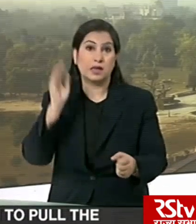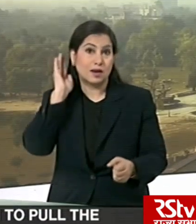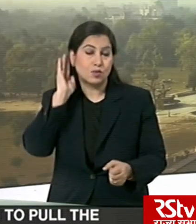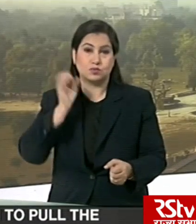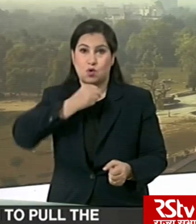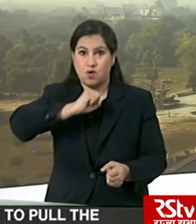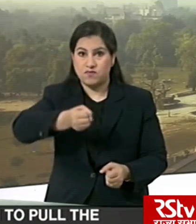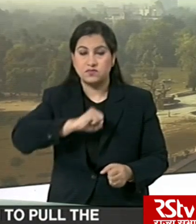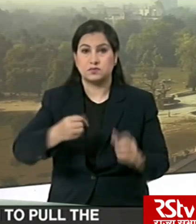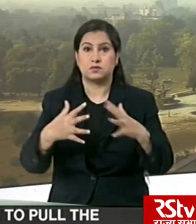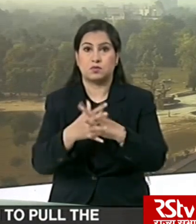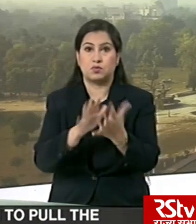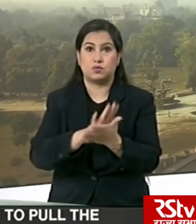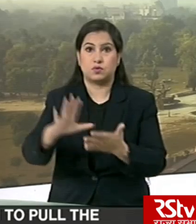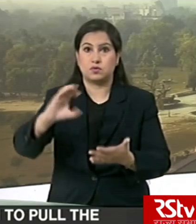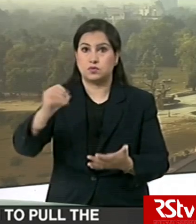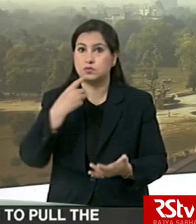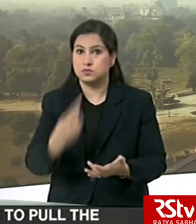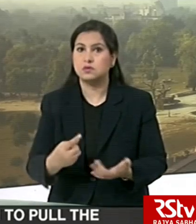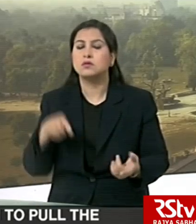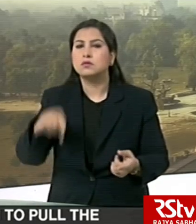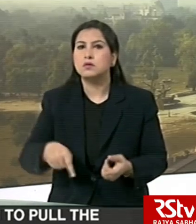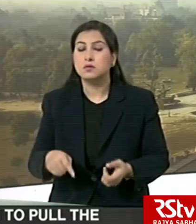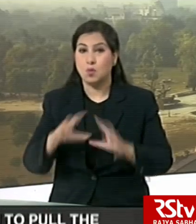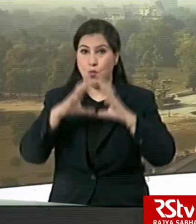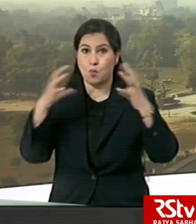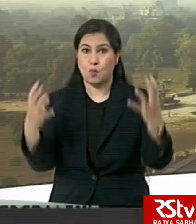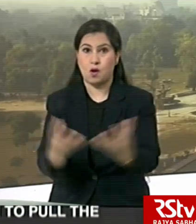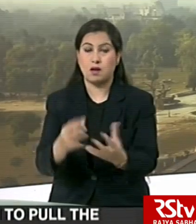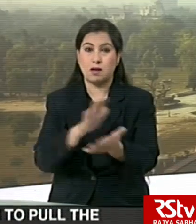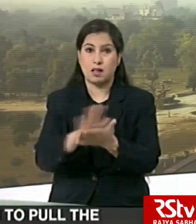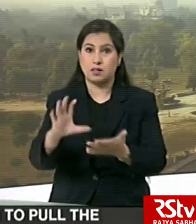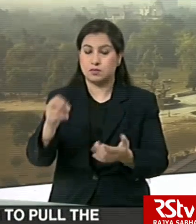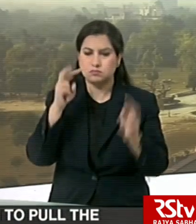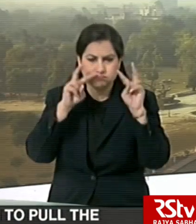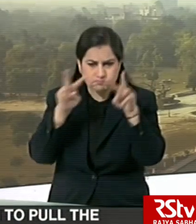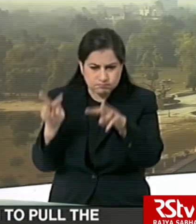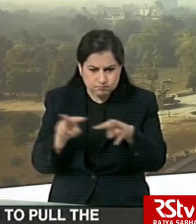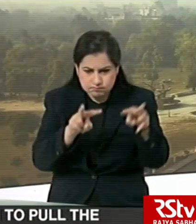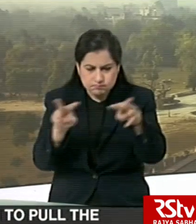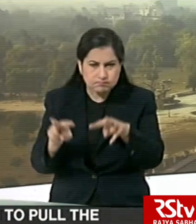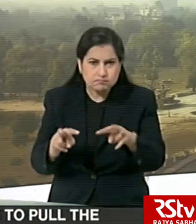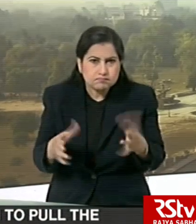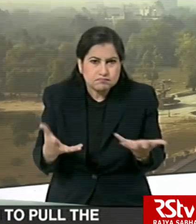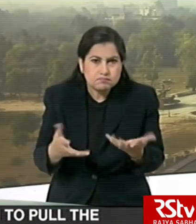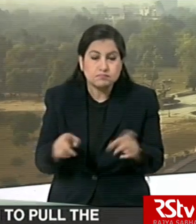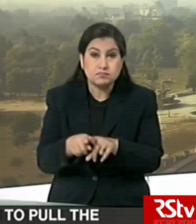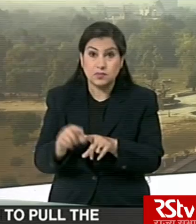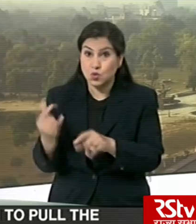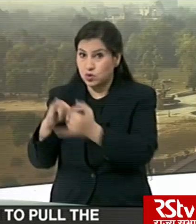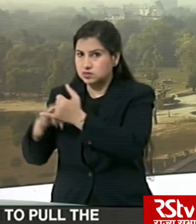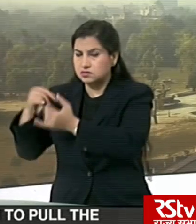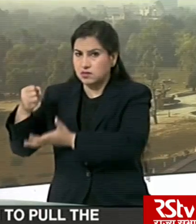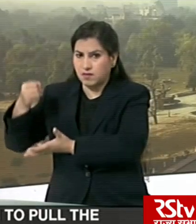WHO chief said that the World Health Organization is reviewing the impact on its work of any withdrawal of the U.S. funding